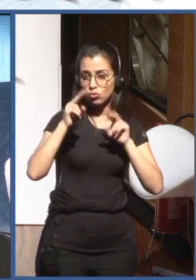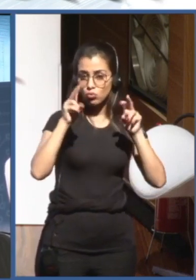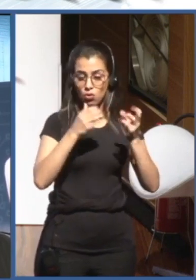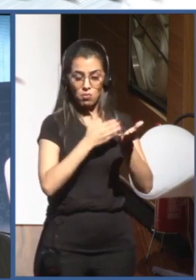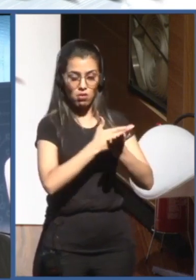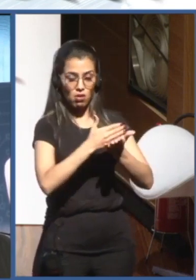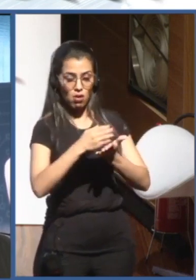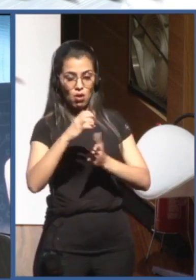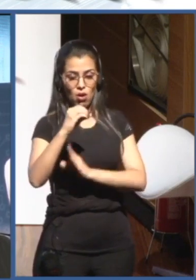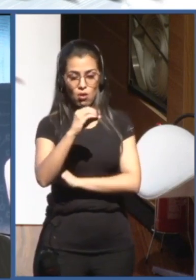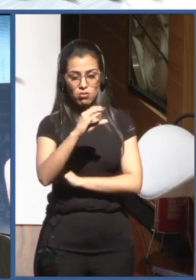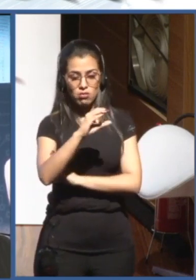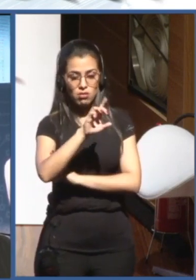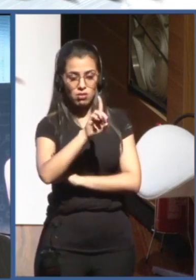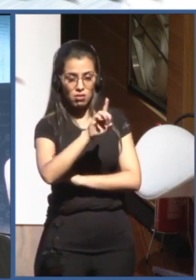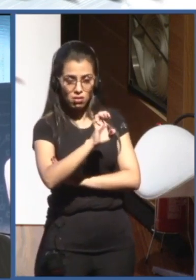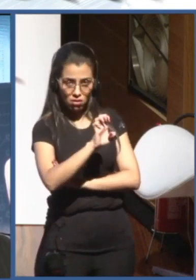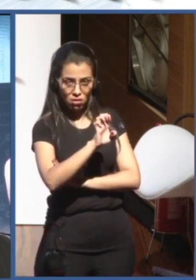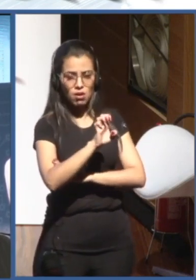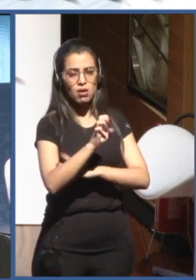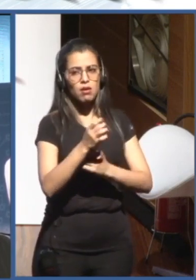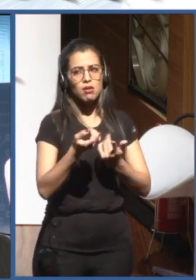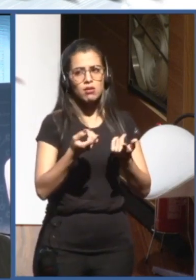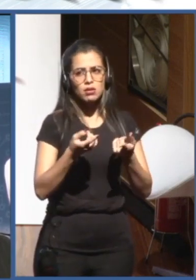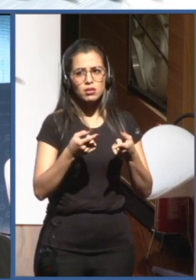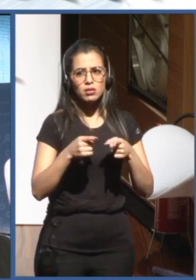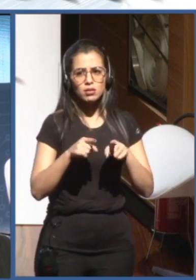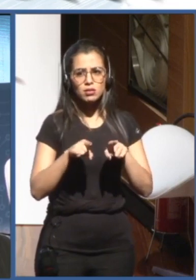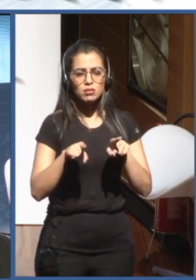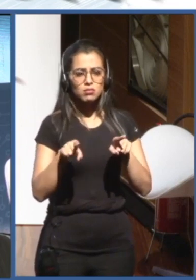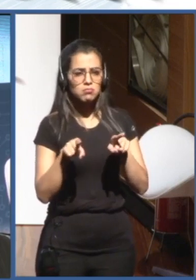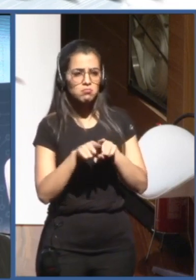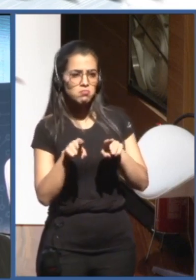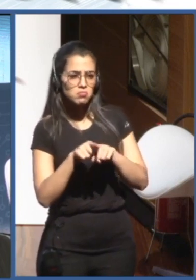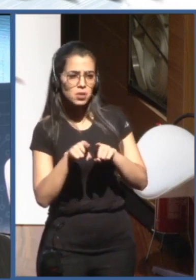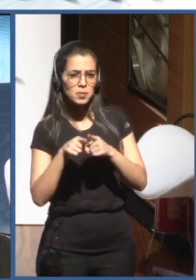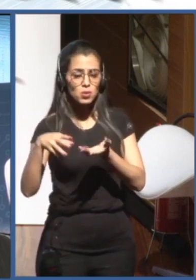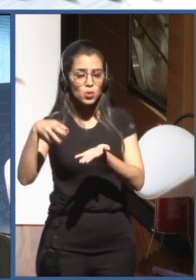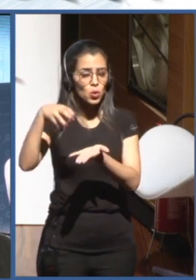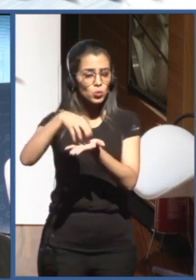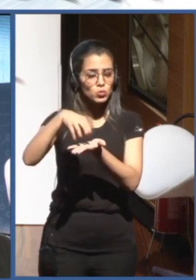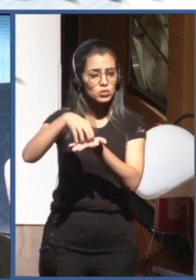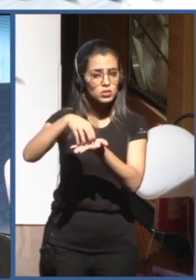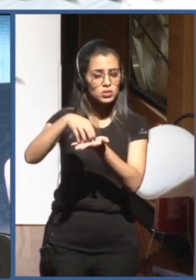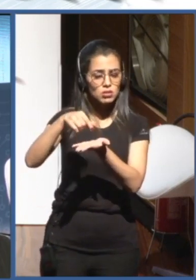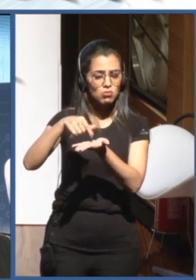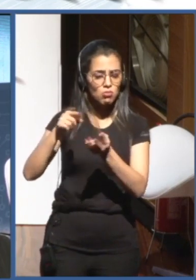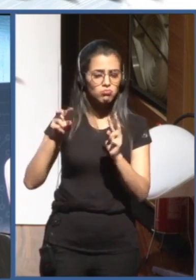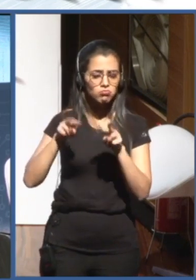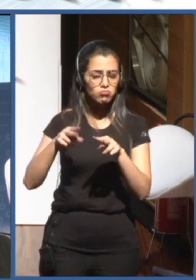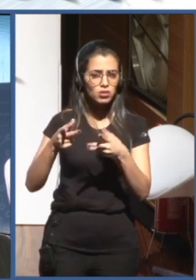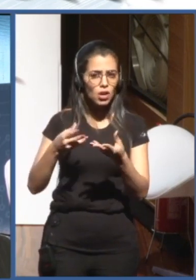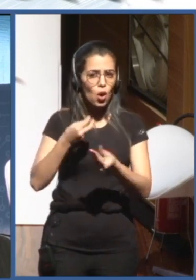AI ethics, AI civic debate. So how ITU can play a role on using these synergies and to foster these synergies between different initiatives, please.